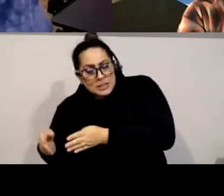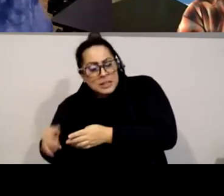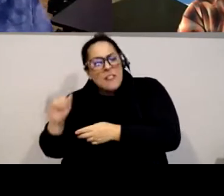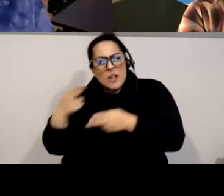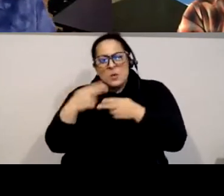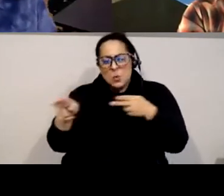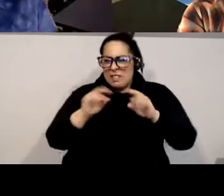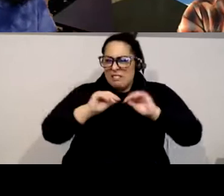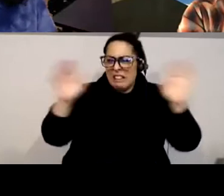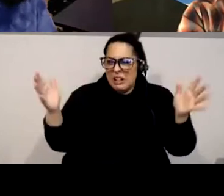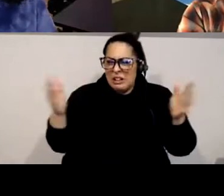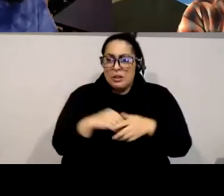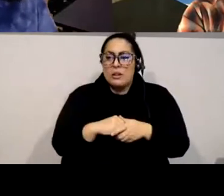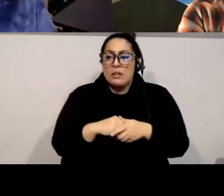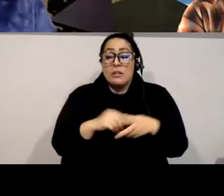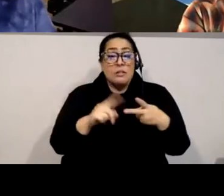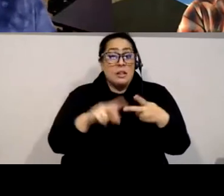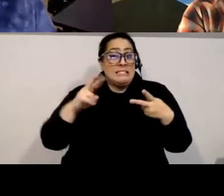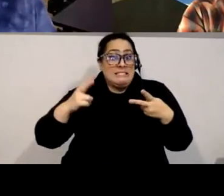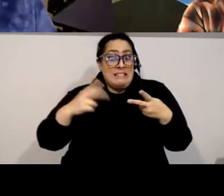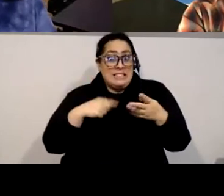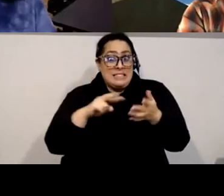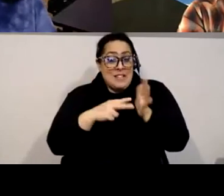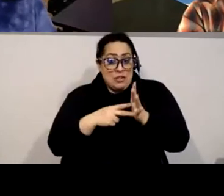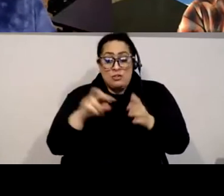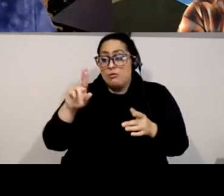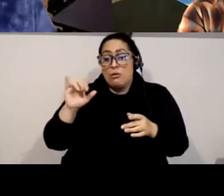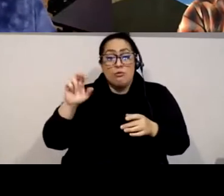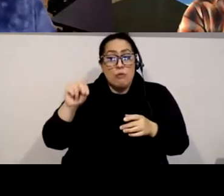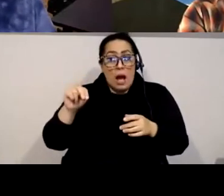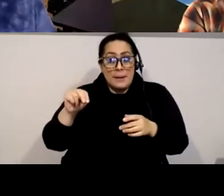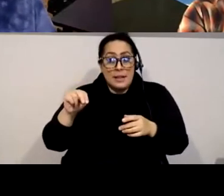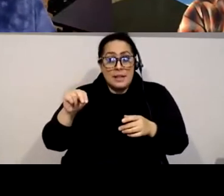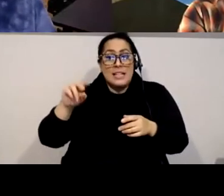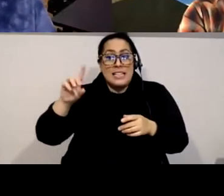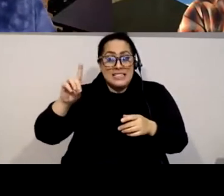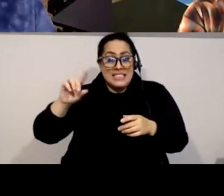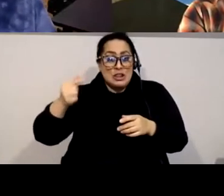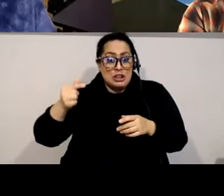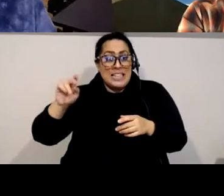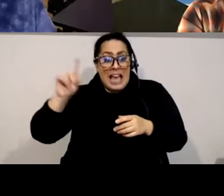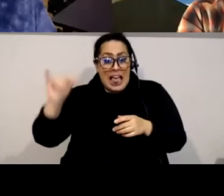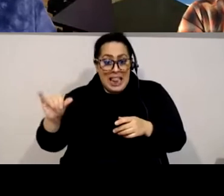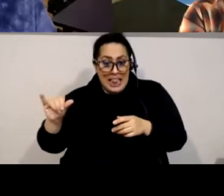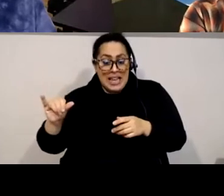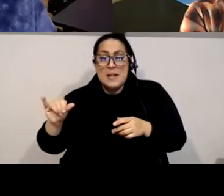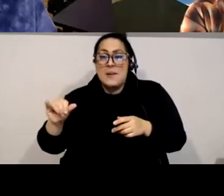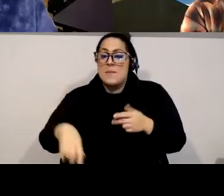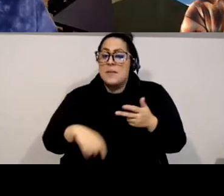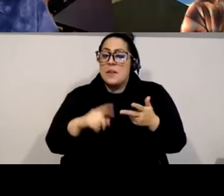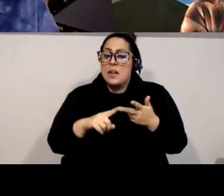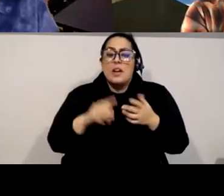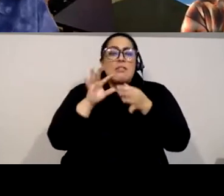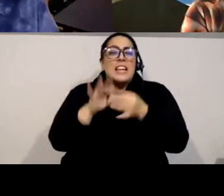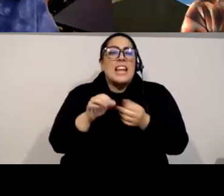clear one. And then another definition by Robin DG Kelly, and it's regards to Cedric Robinson's